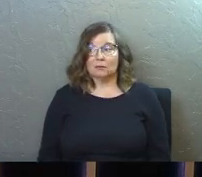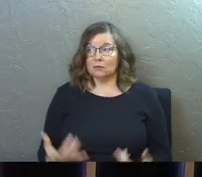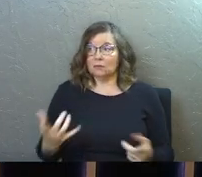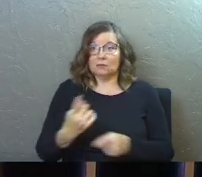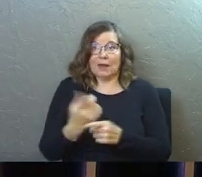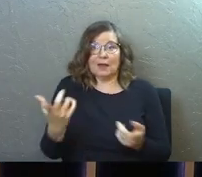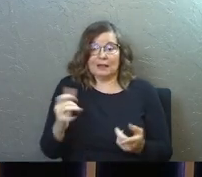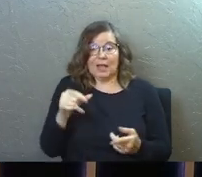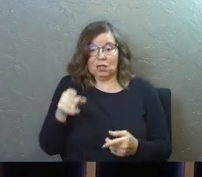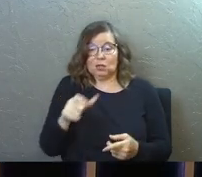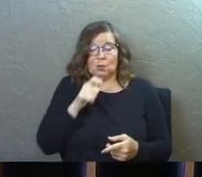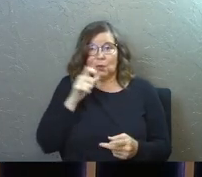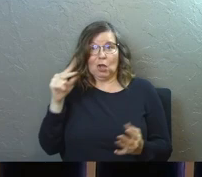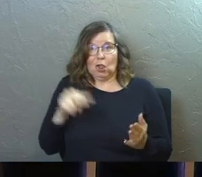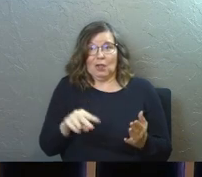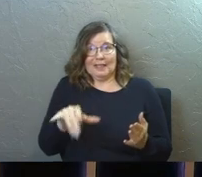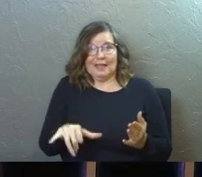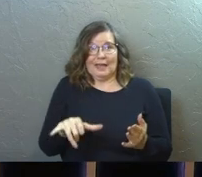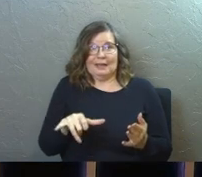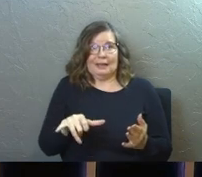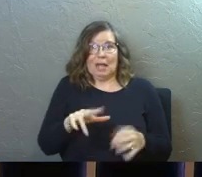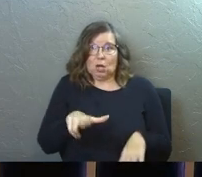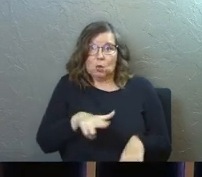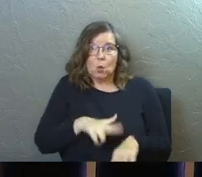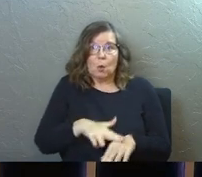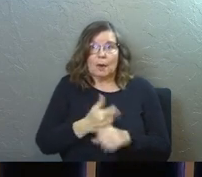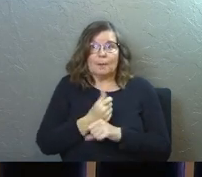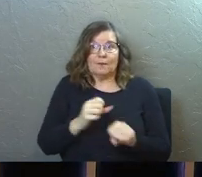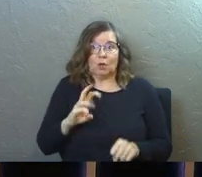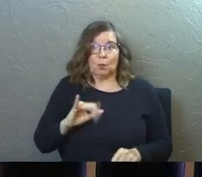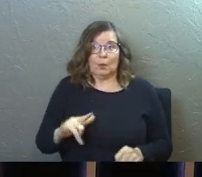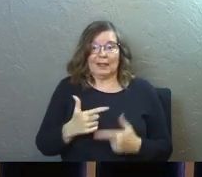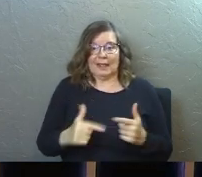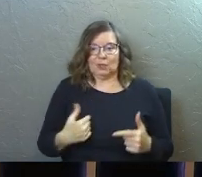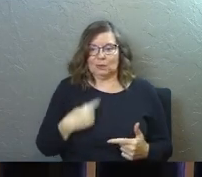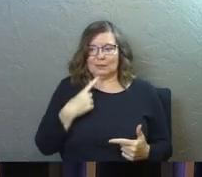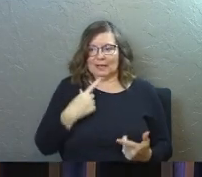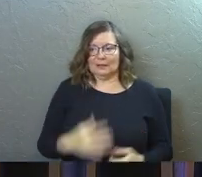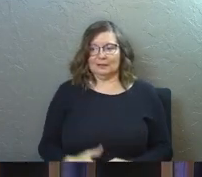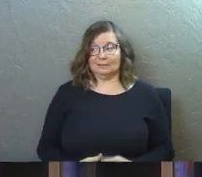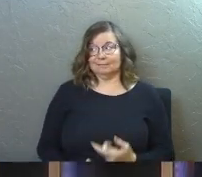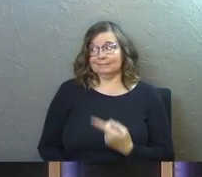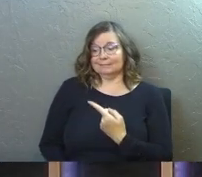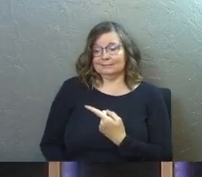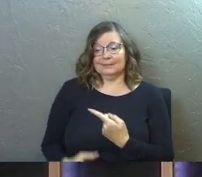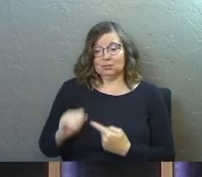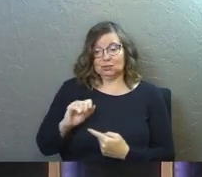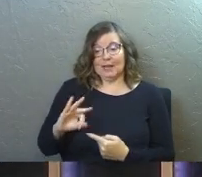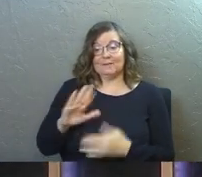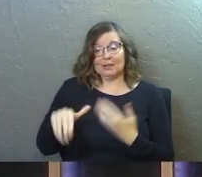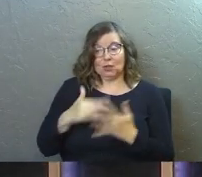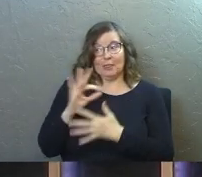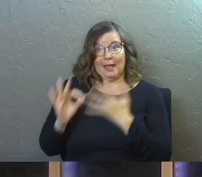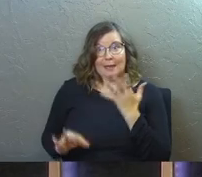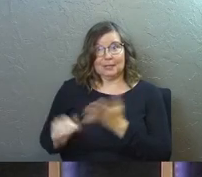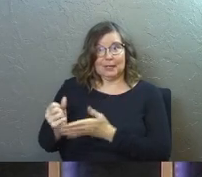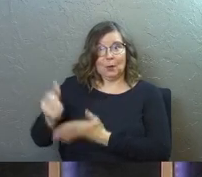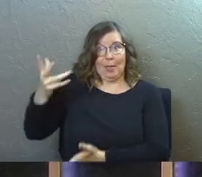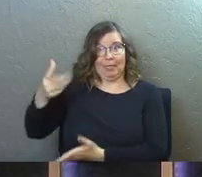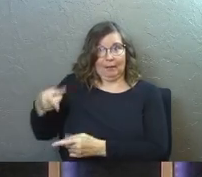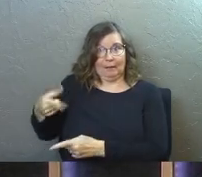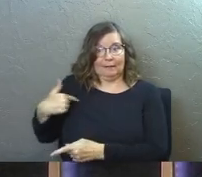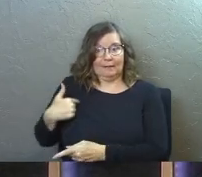Right? Like you wouldn't look at that in normal free will language. You would just say, Jeff has all the options